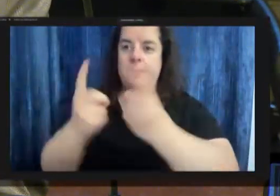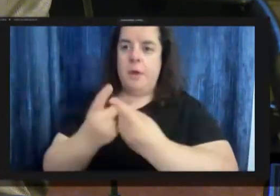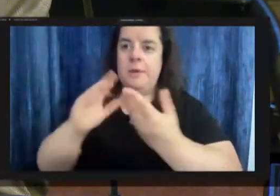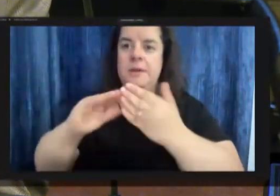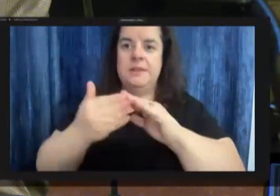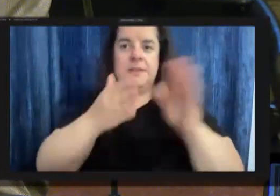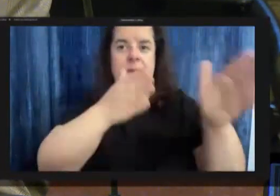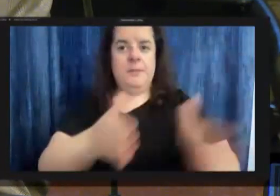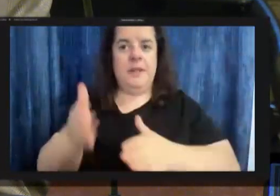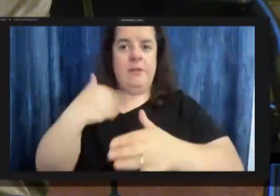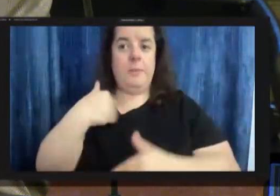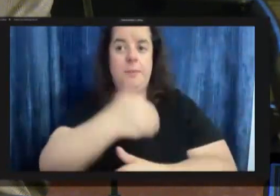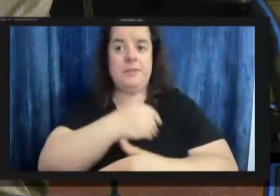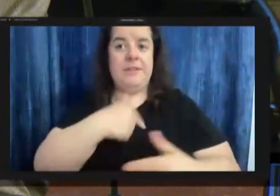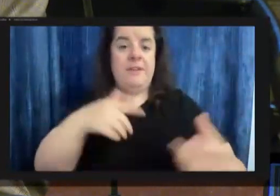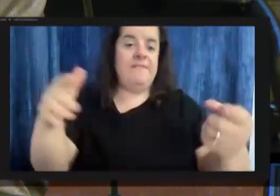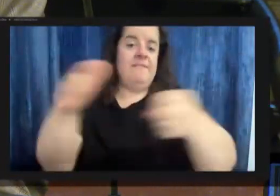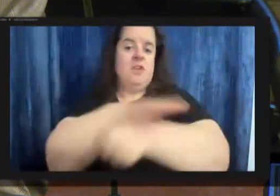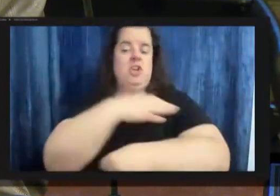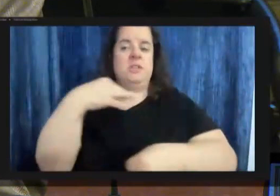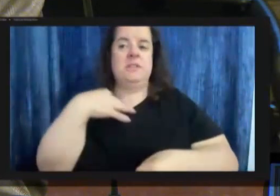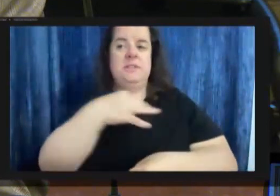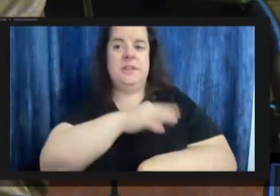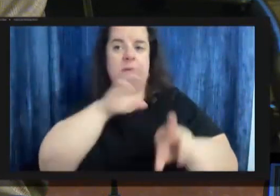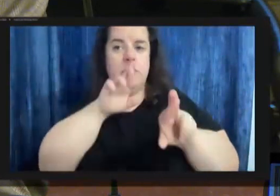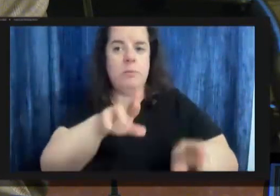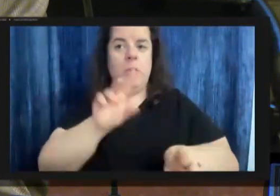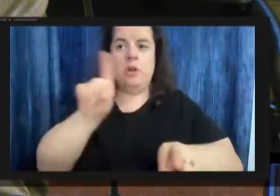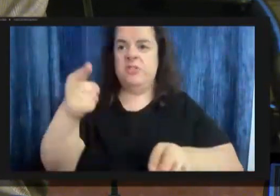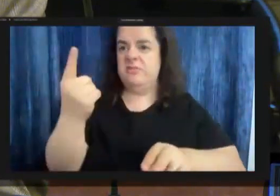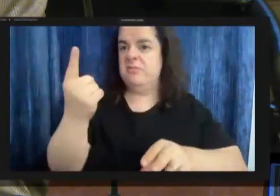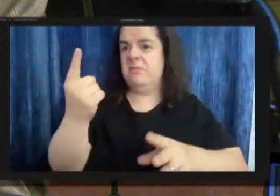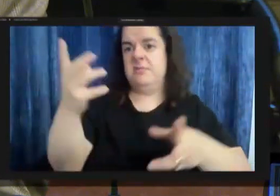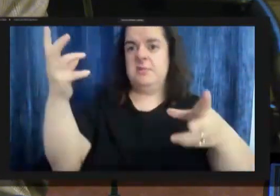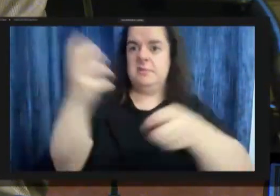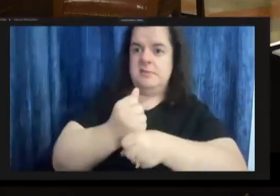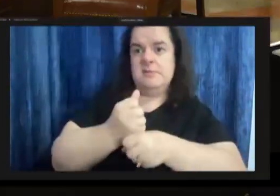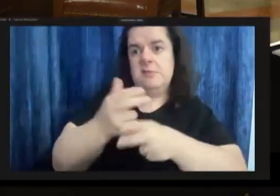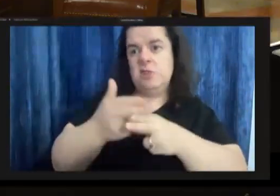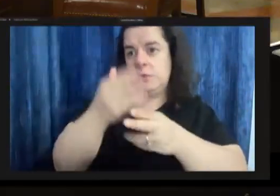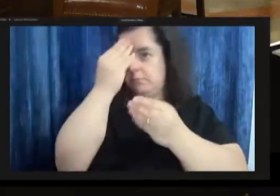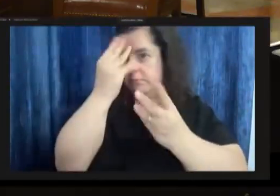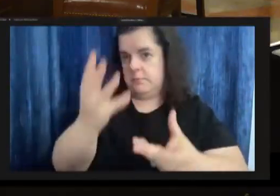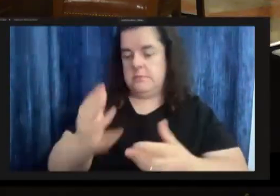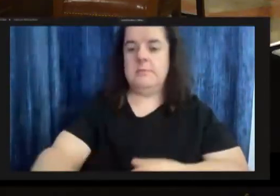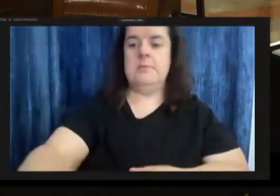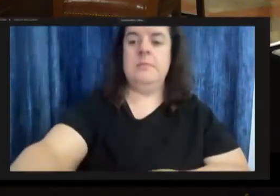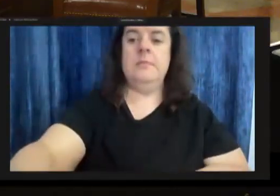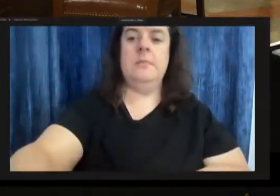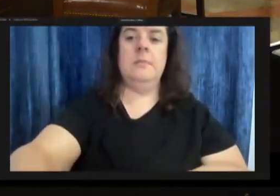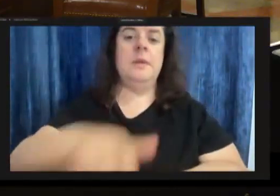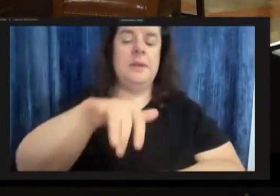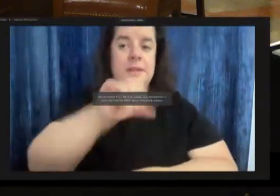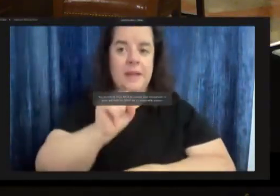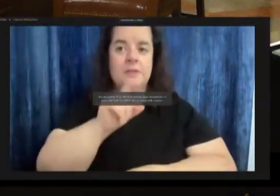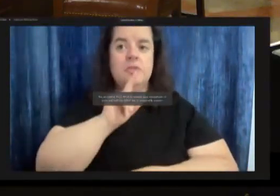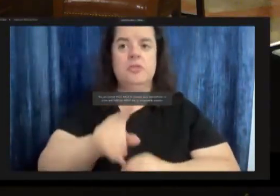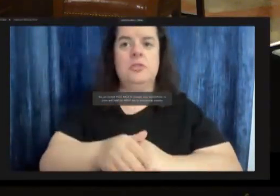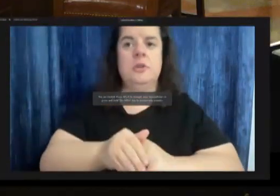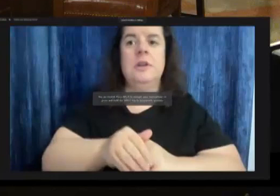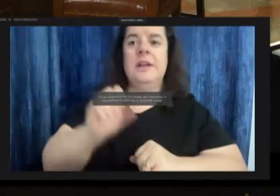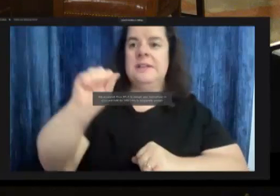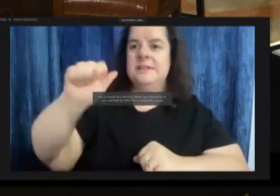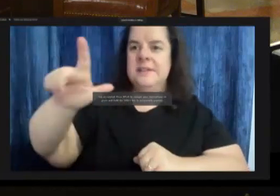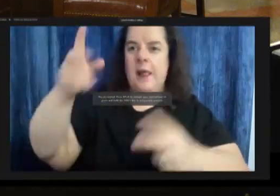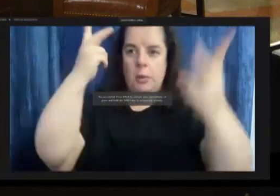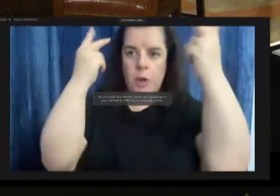a full staff report so you can give us the cliff note version most definitely most definitely um south barbershop is